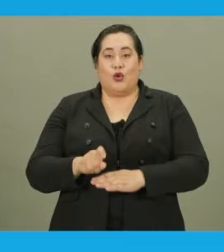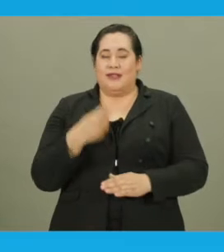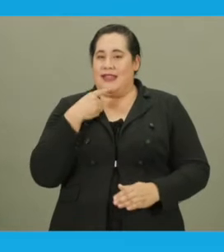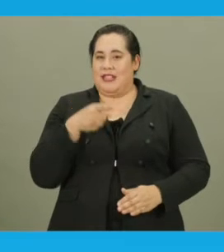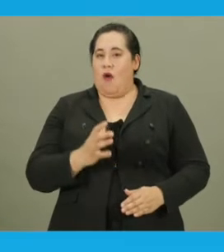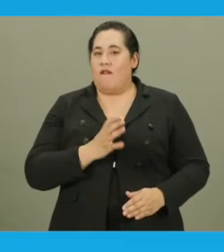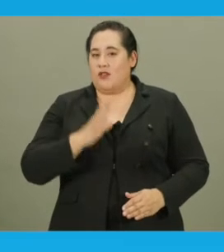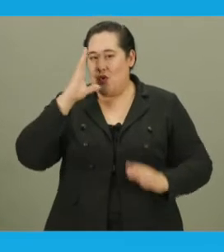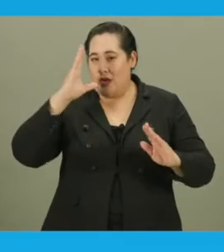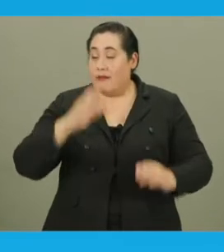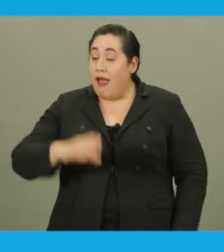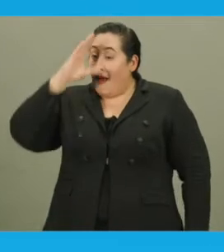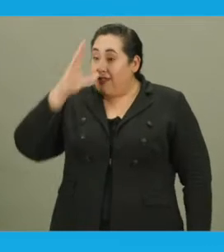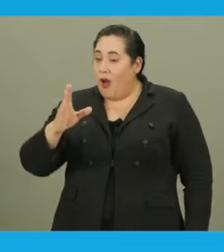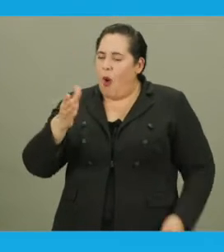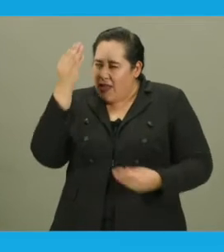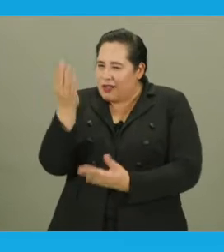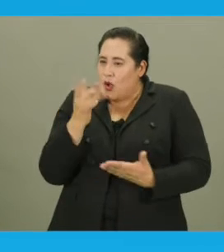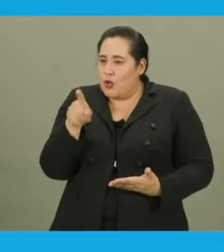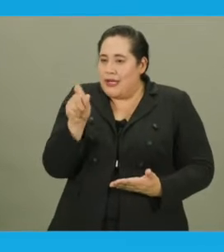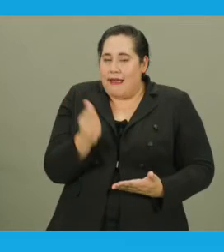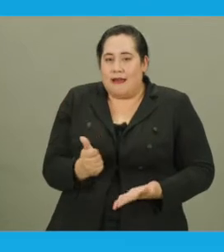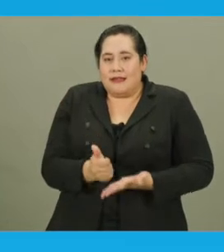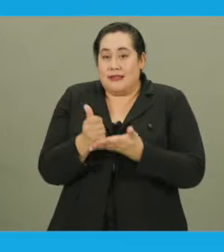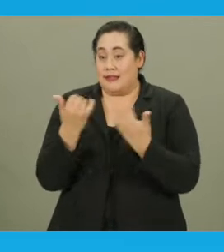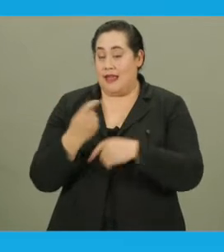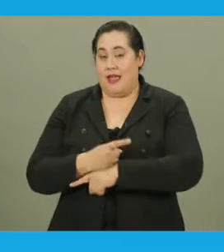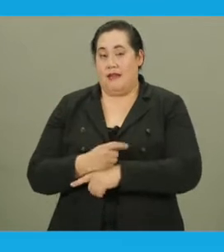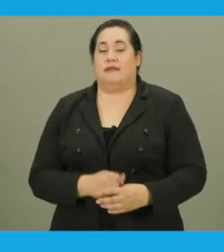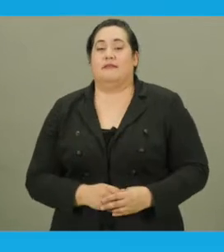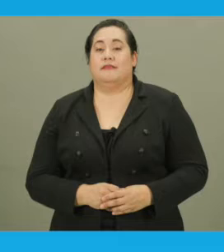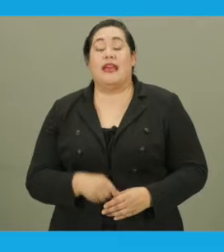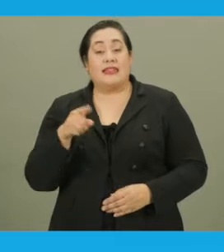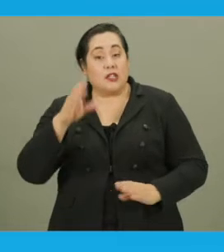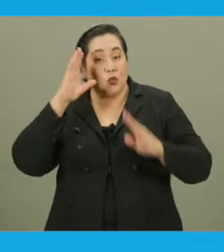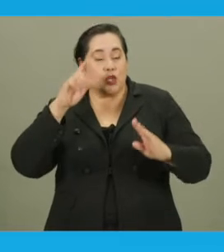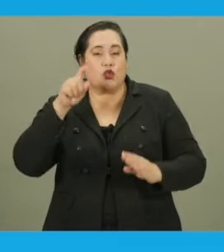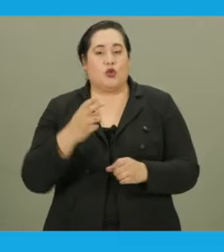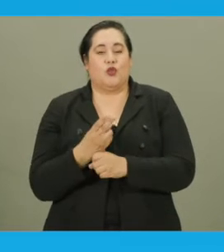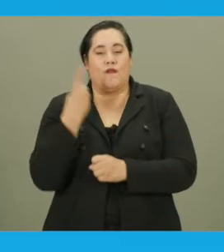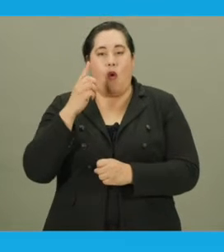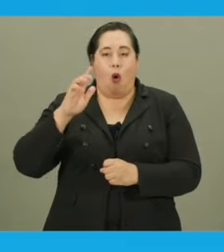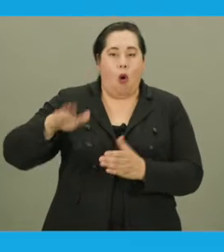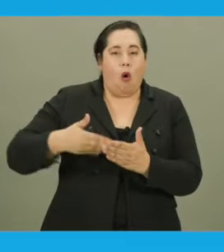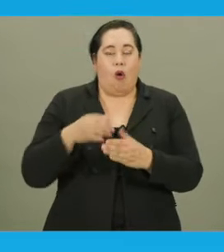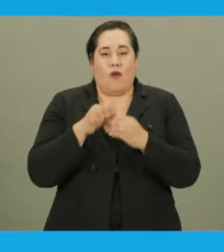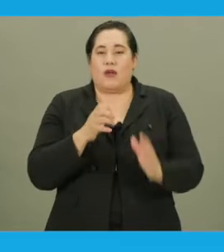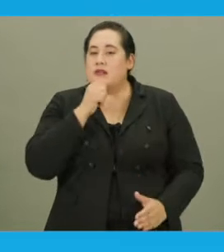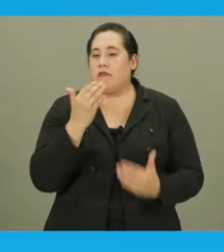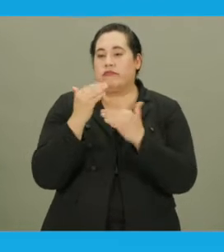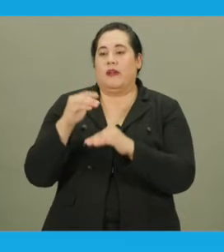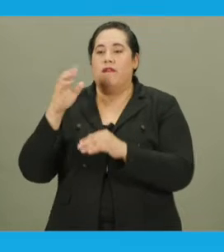you should give them this official greeting. Hello, let us know if you need any assistance today. This greeting should be used for all